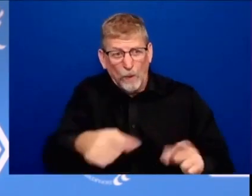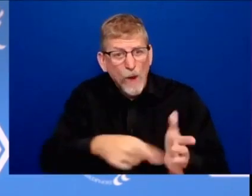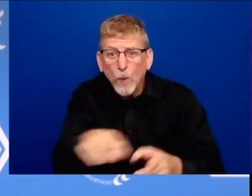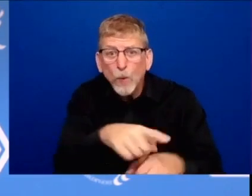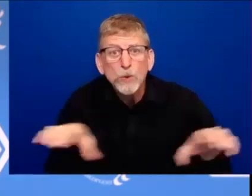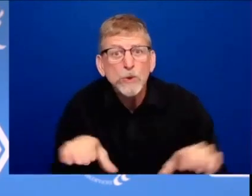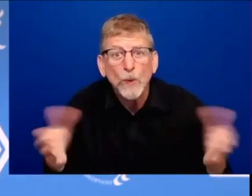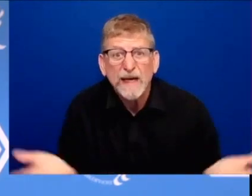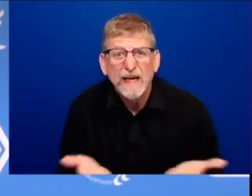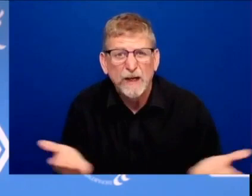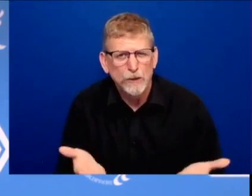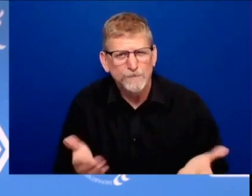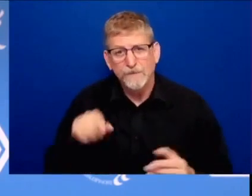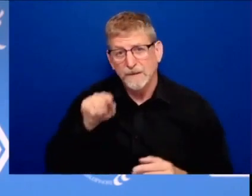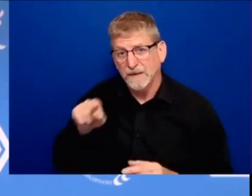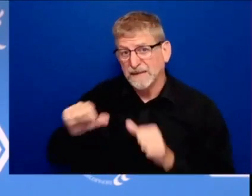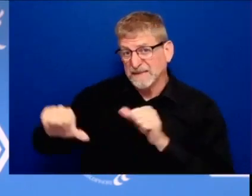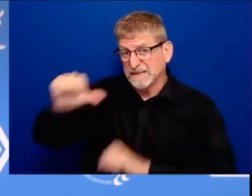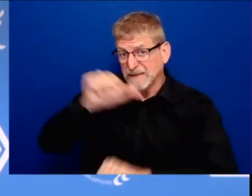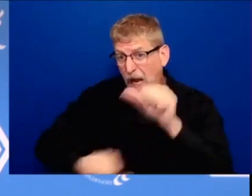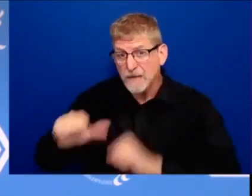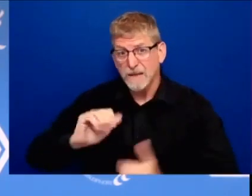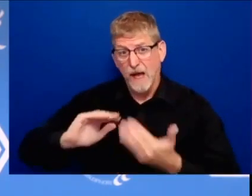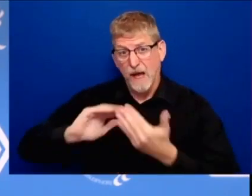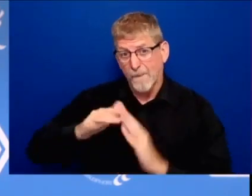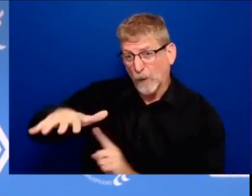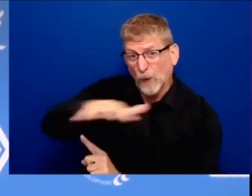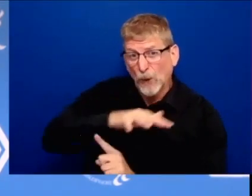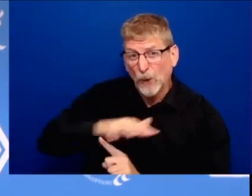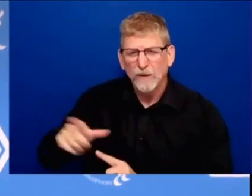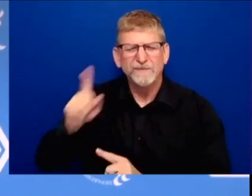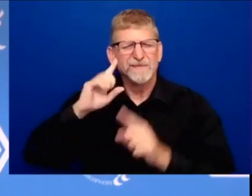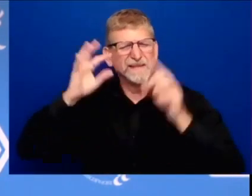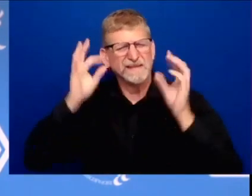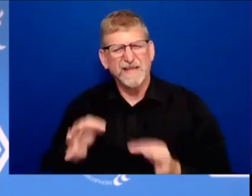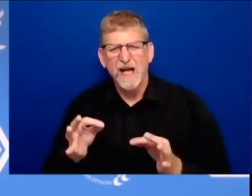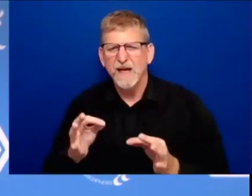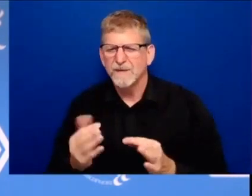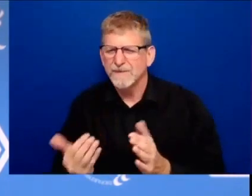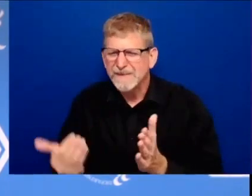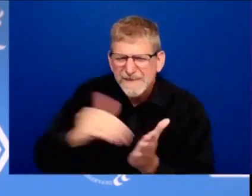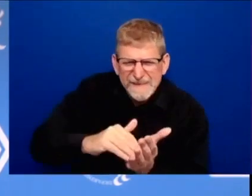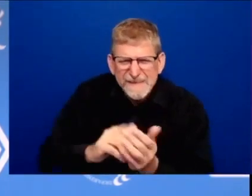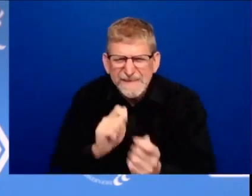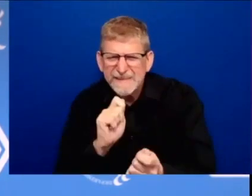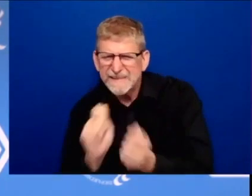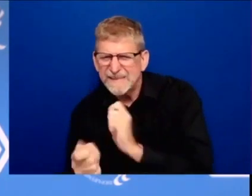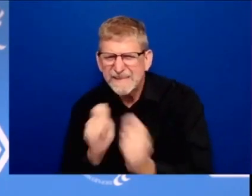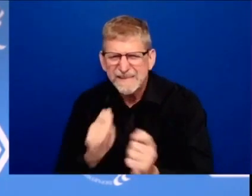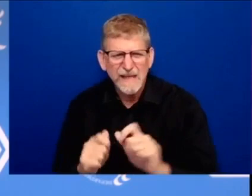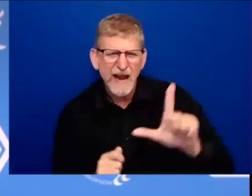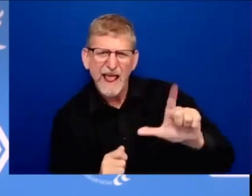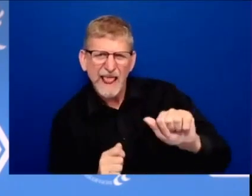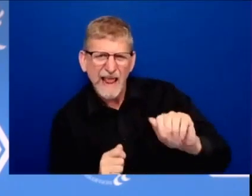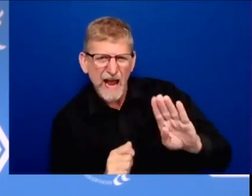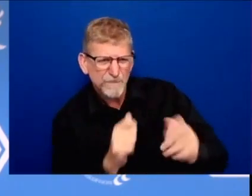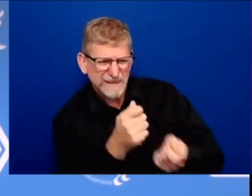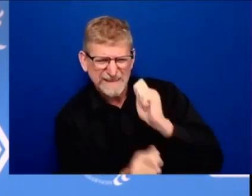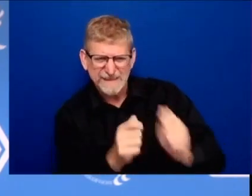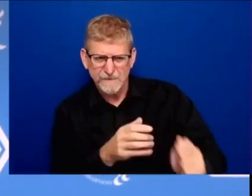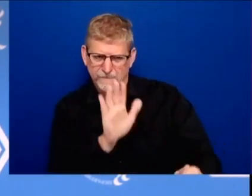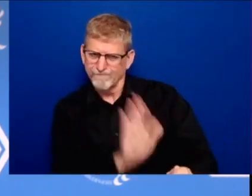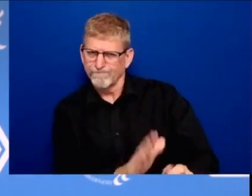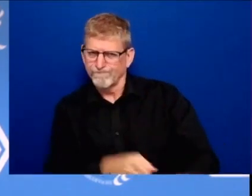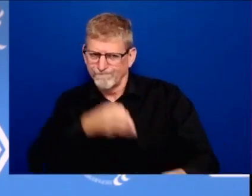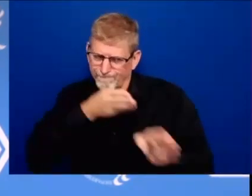repurposed labs to work on covet 19 develop therapeutics new diagnostic technologies and vaccines